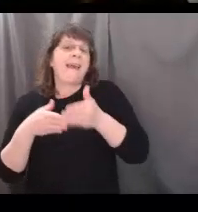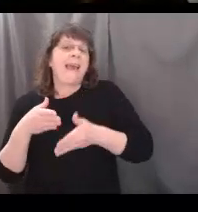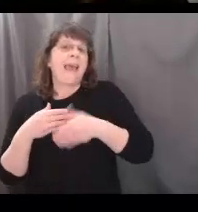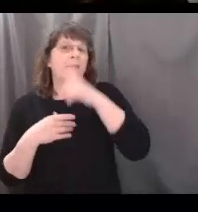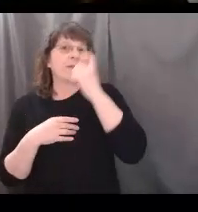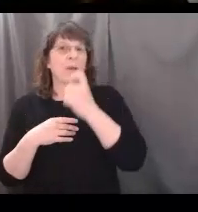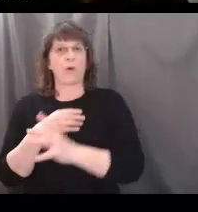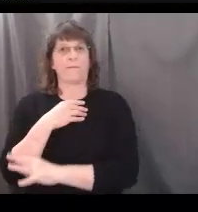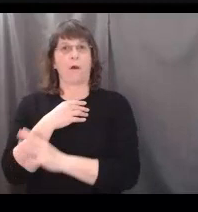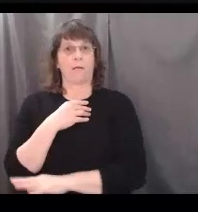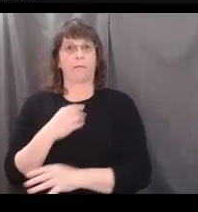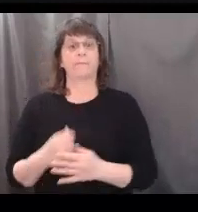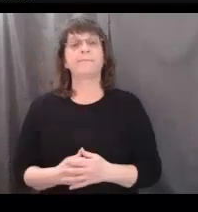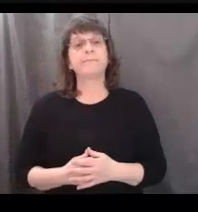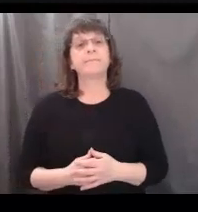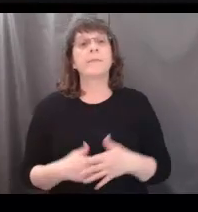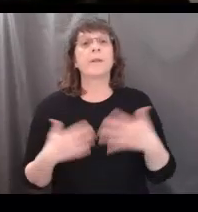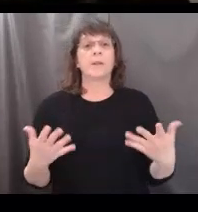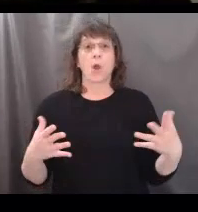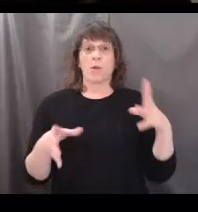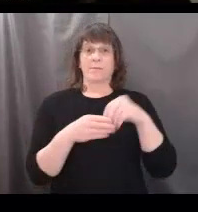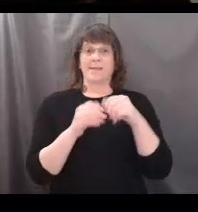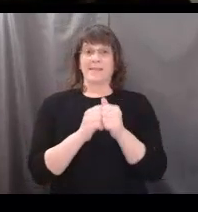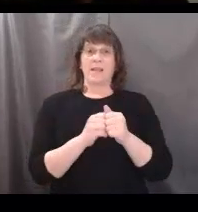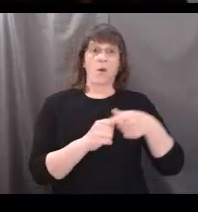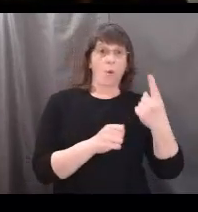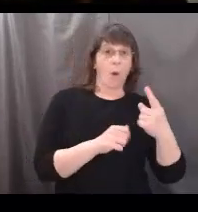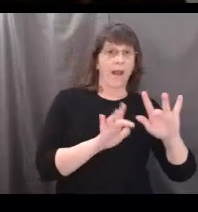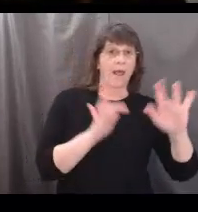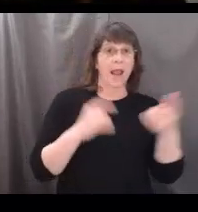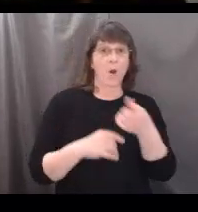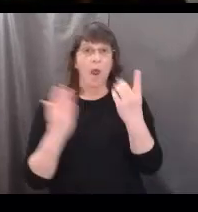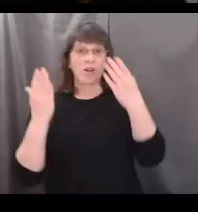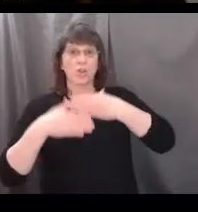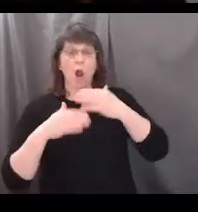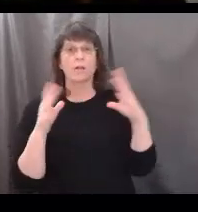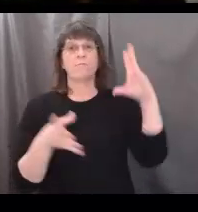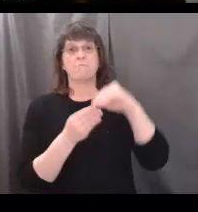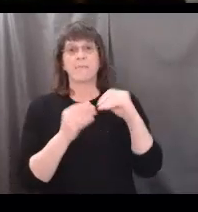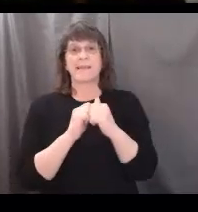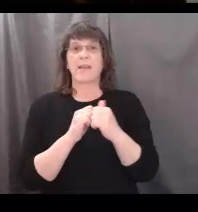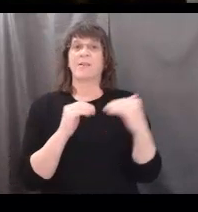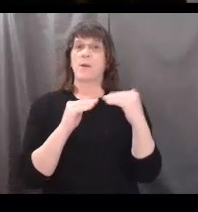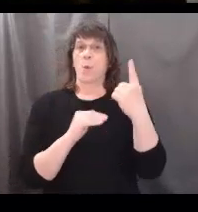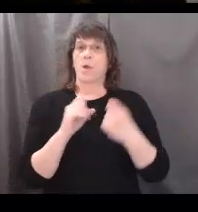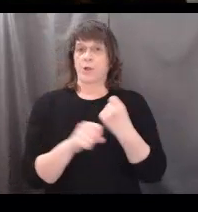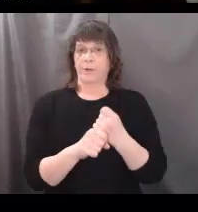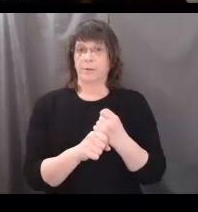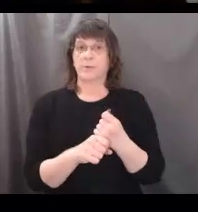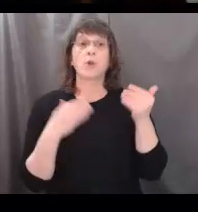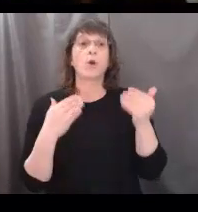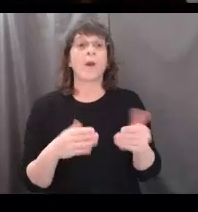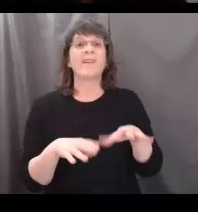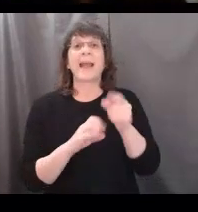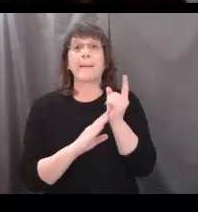and fall. So together the dark and light rings are one year of growth. Go ahead and